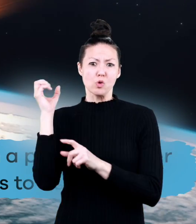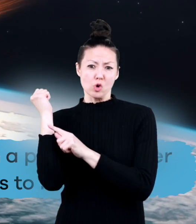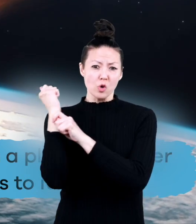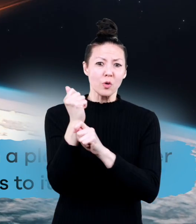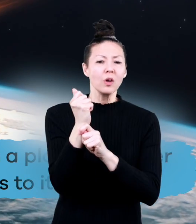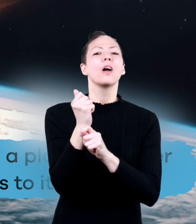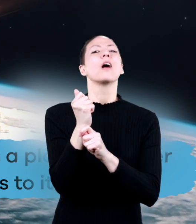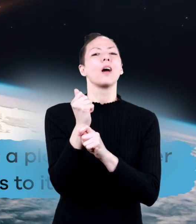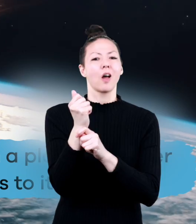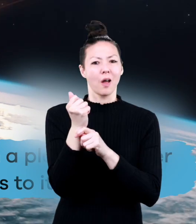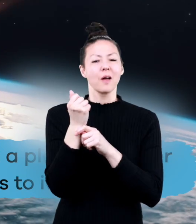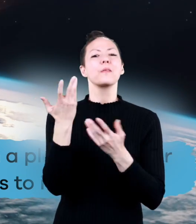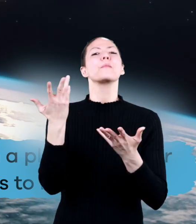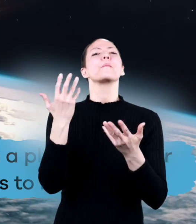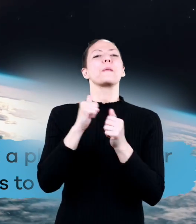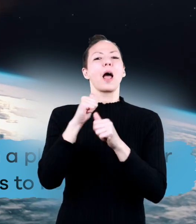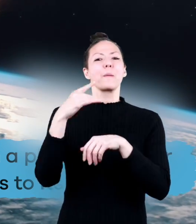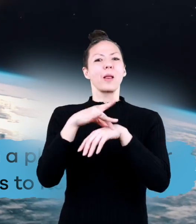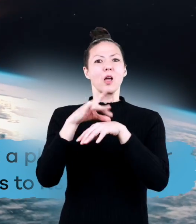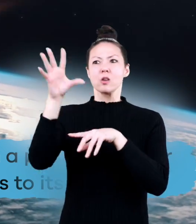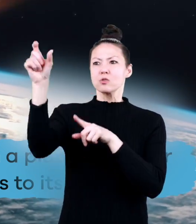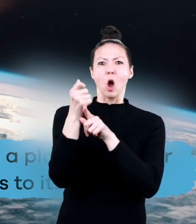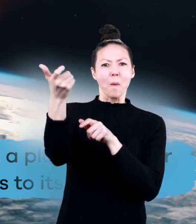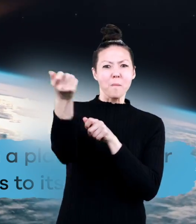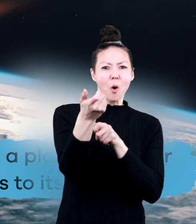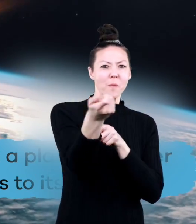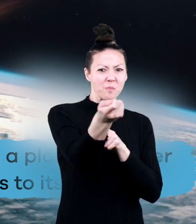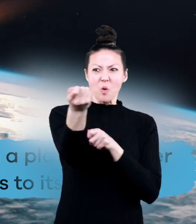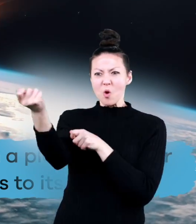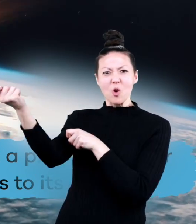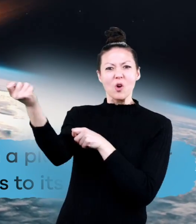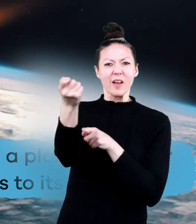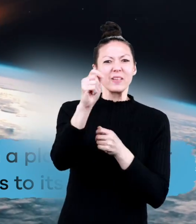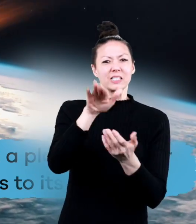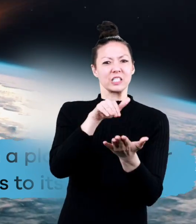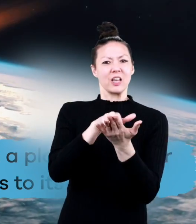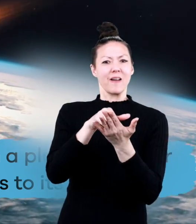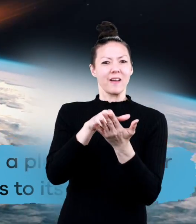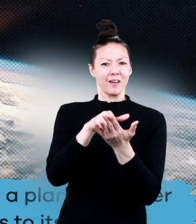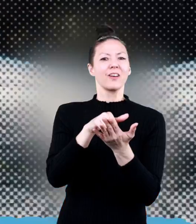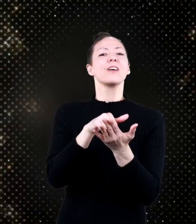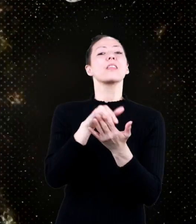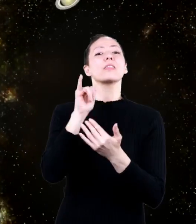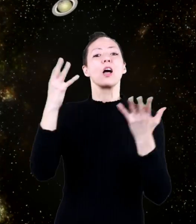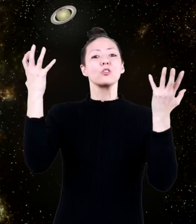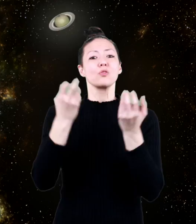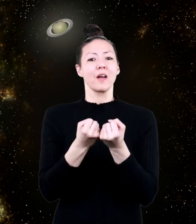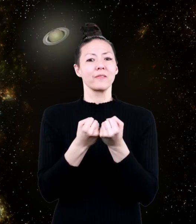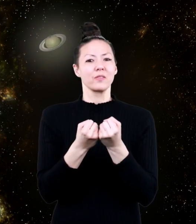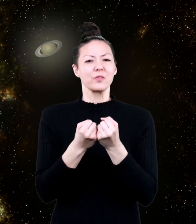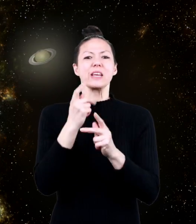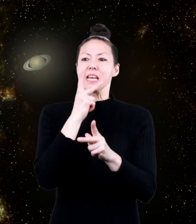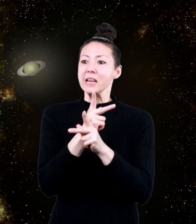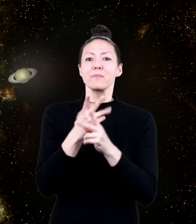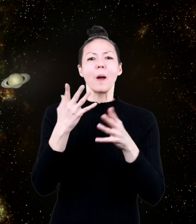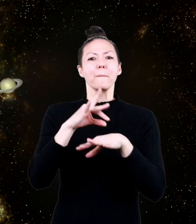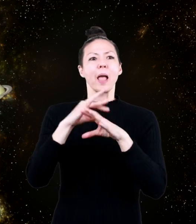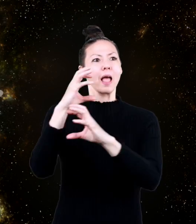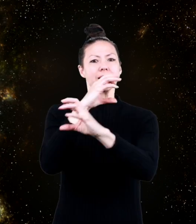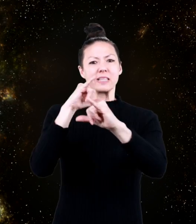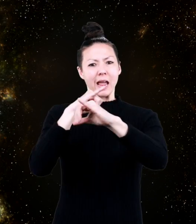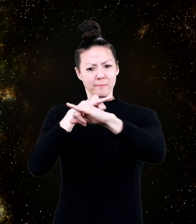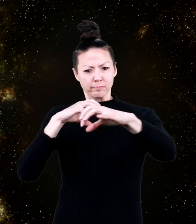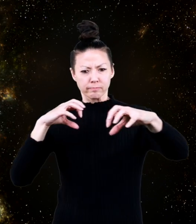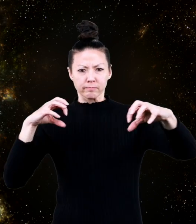It is the force by which a planet or other body draws objects to its center. And it is gravity that